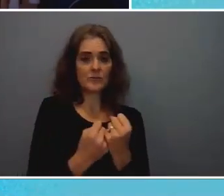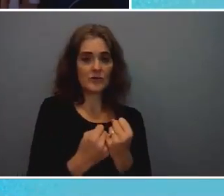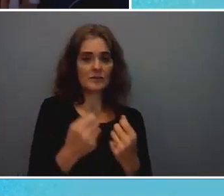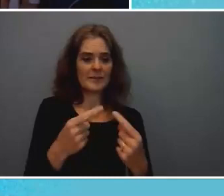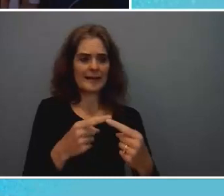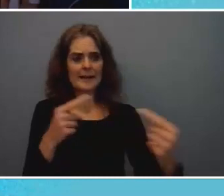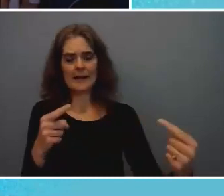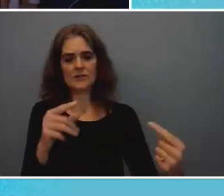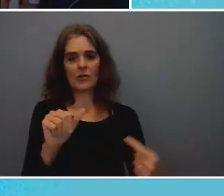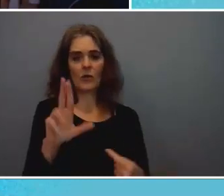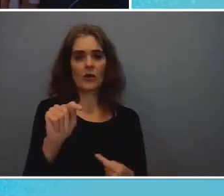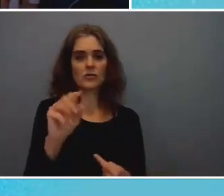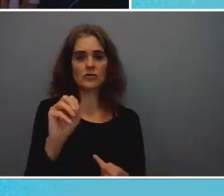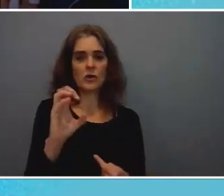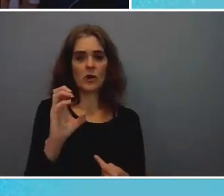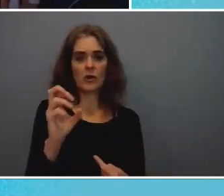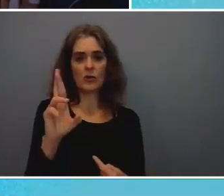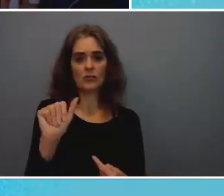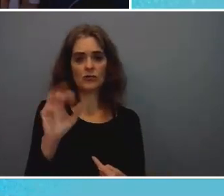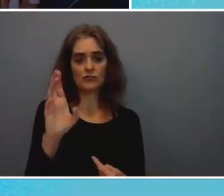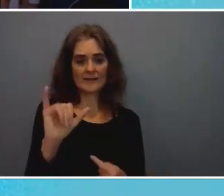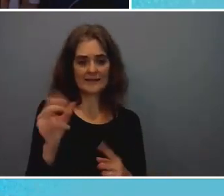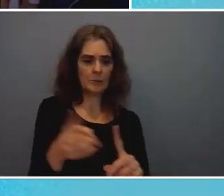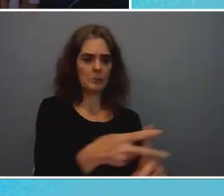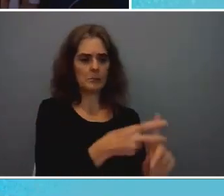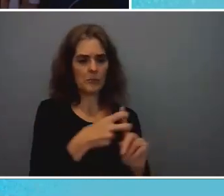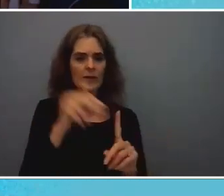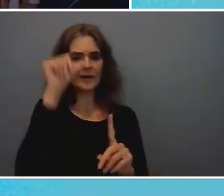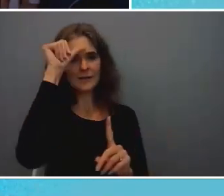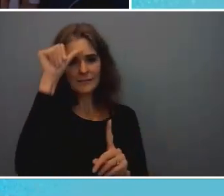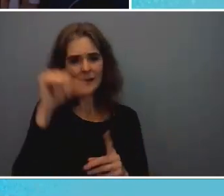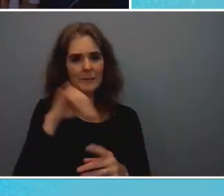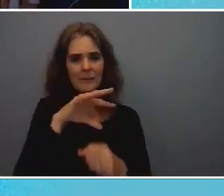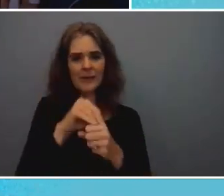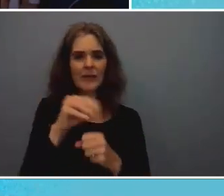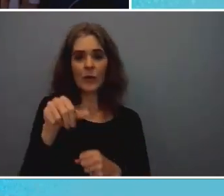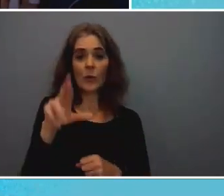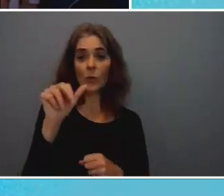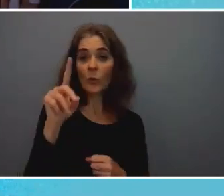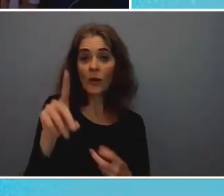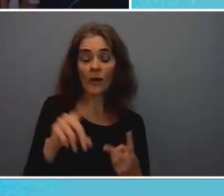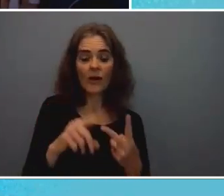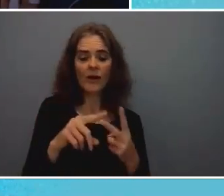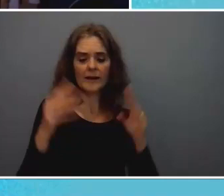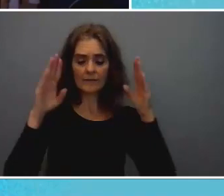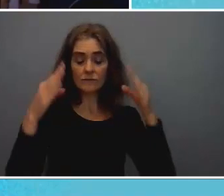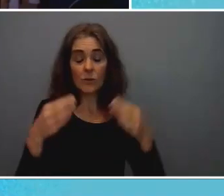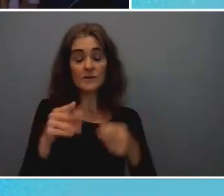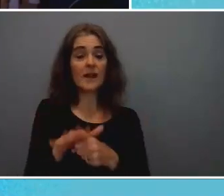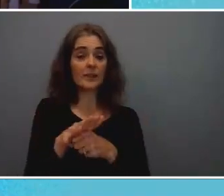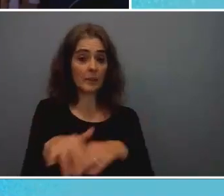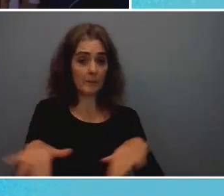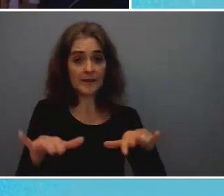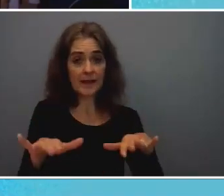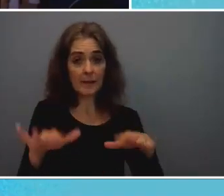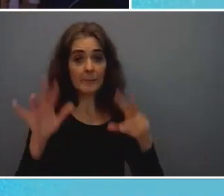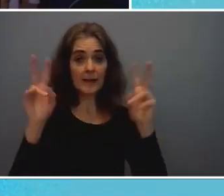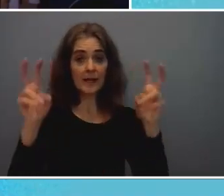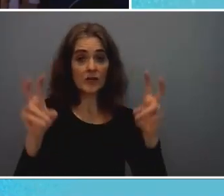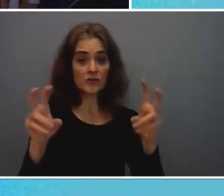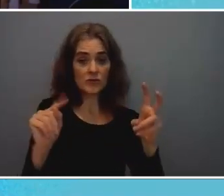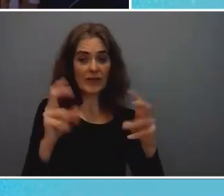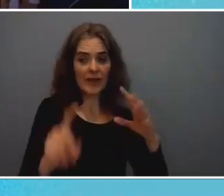uh got india much more engaged in the quad and in in working on pandemic issues and then comes the war in